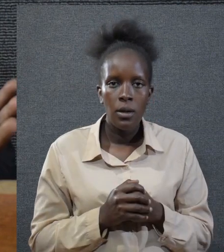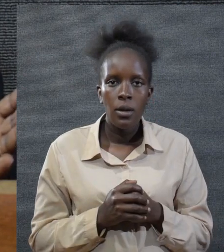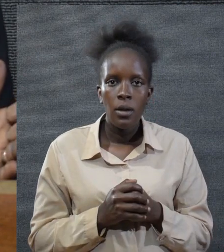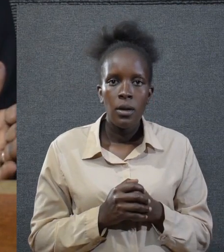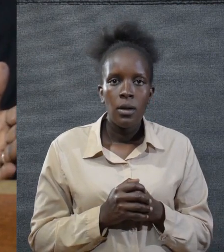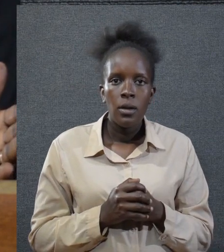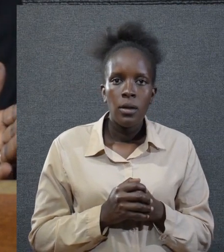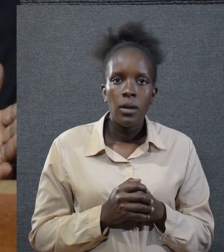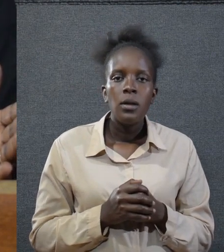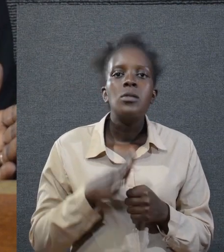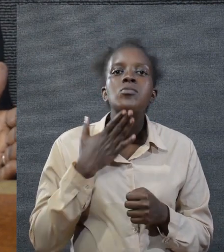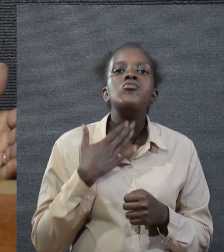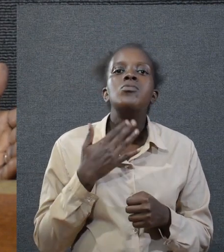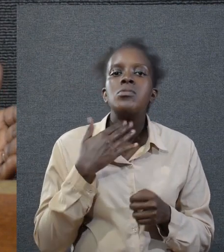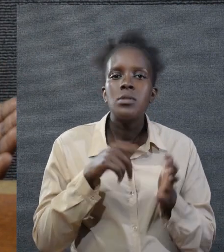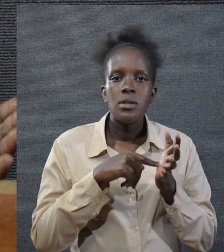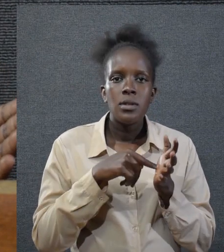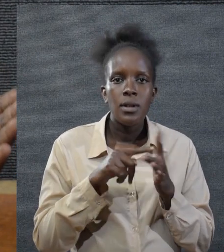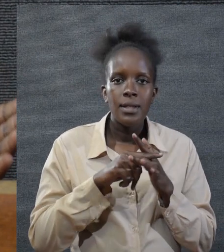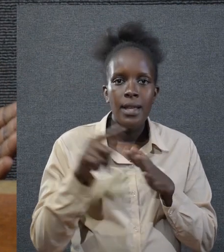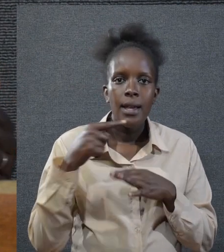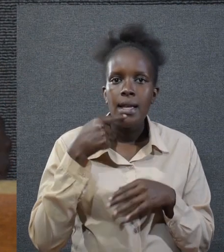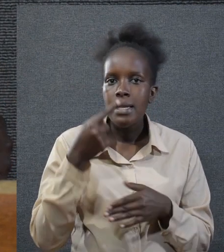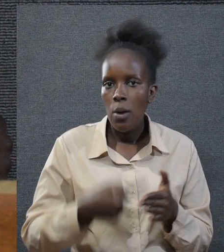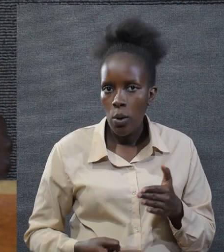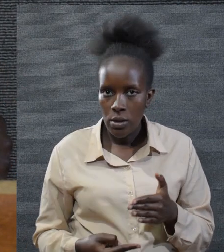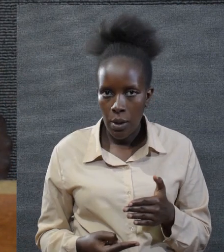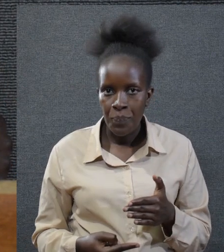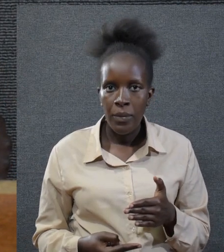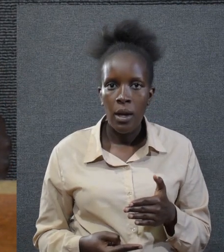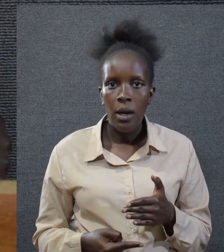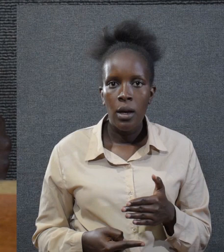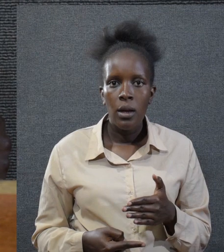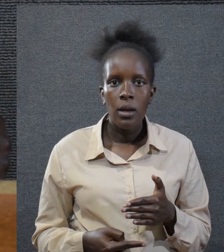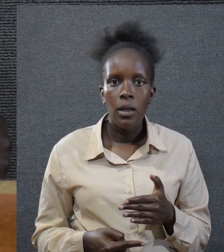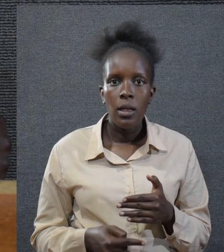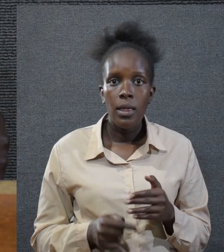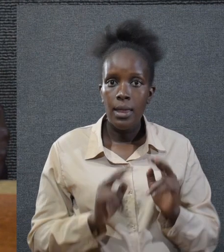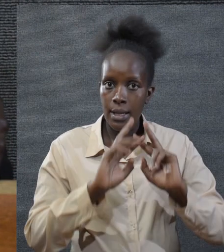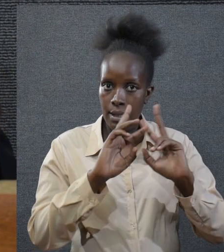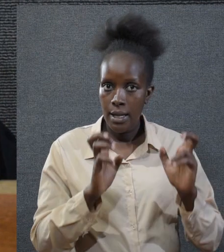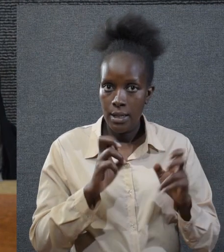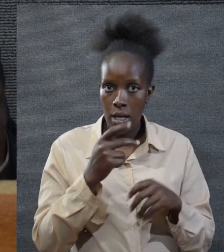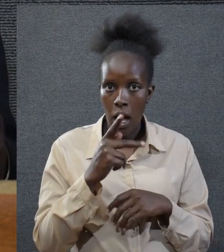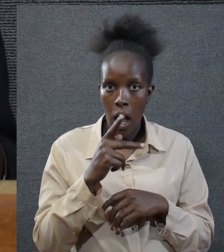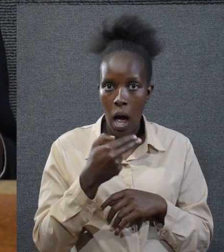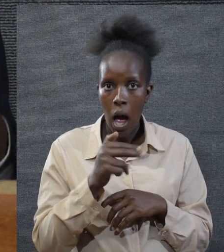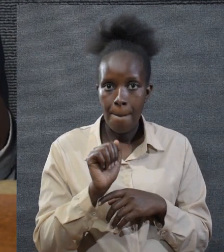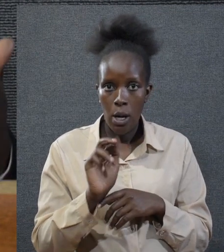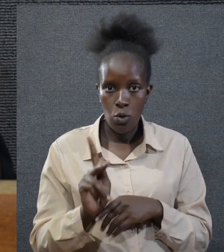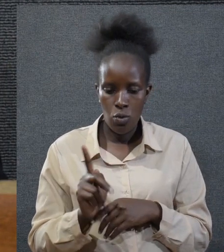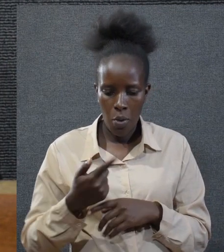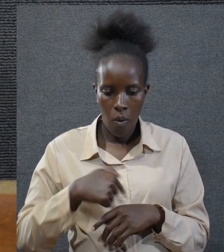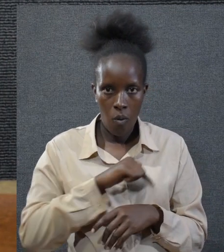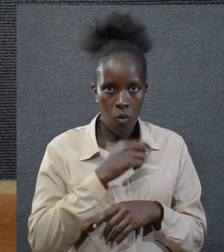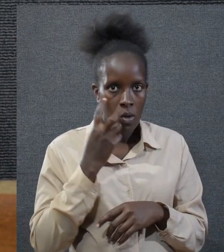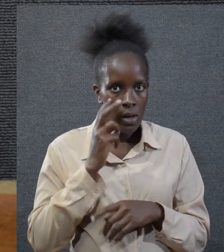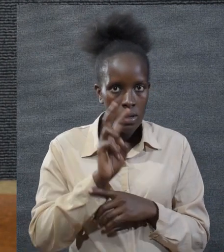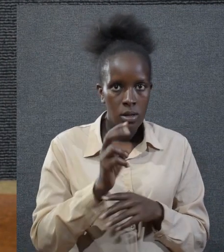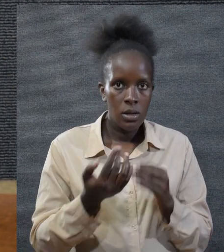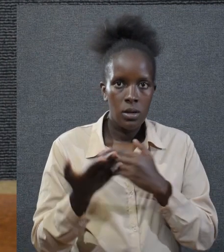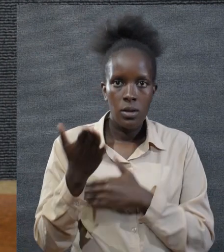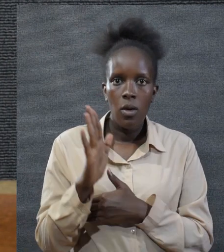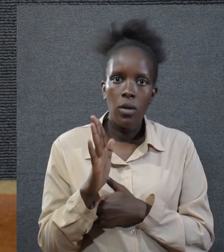And let me start by saying that in the text of Habakkuk,